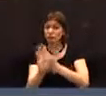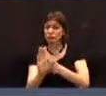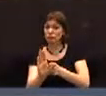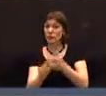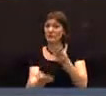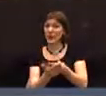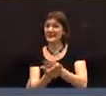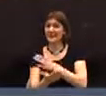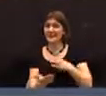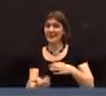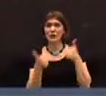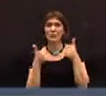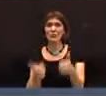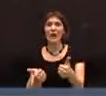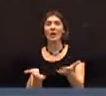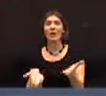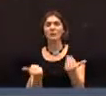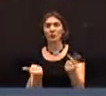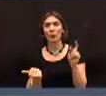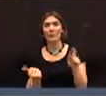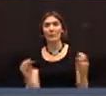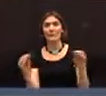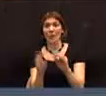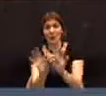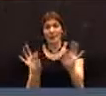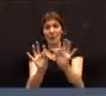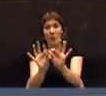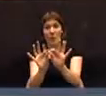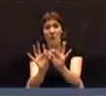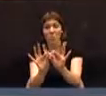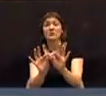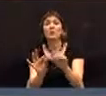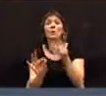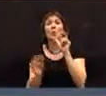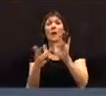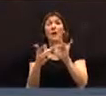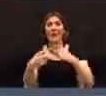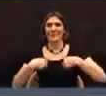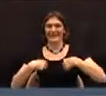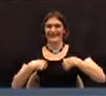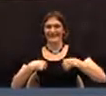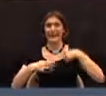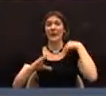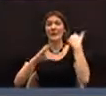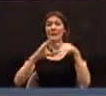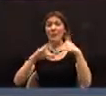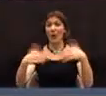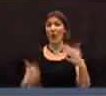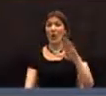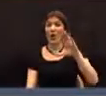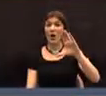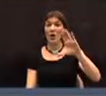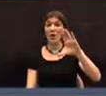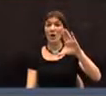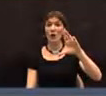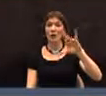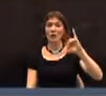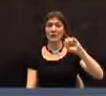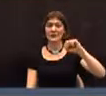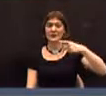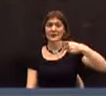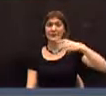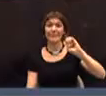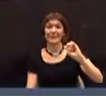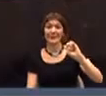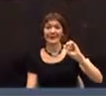interested in serving on this important committee, please contact me. My email is crisp, that's C-R